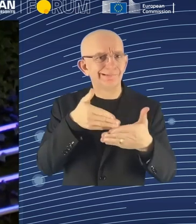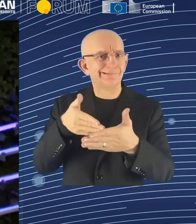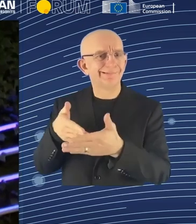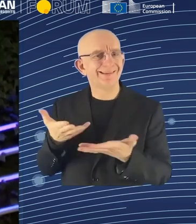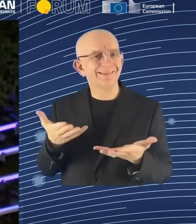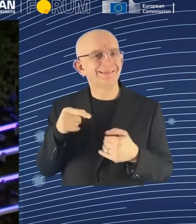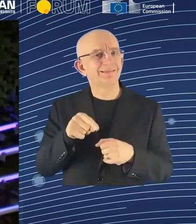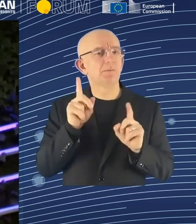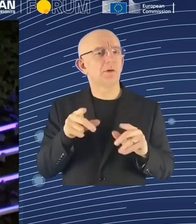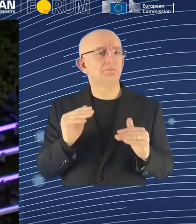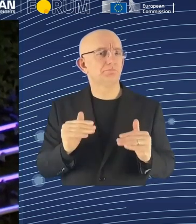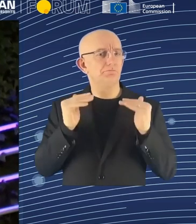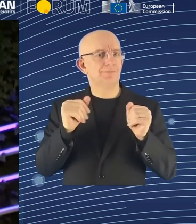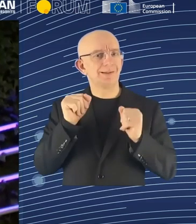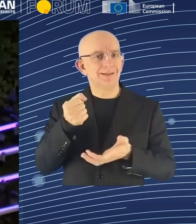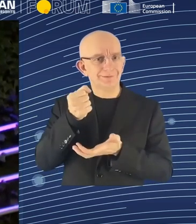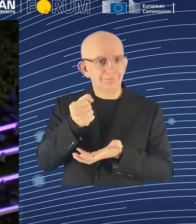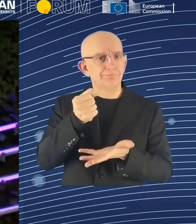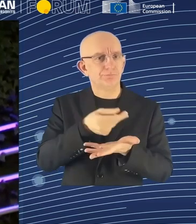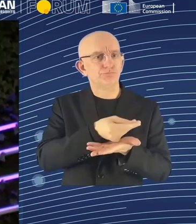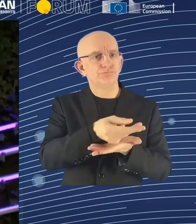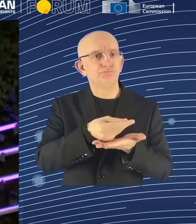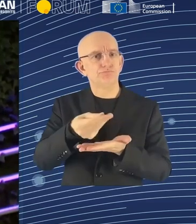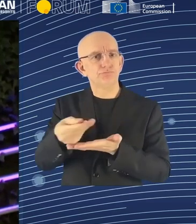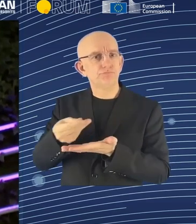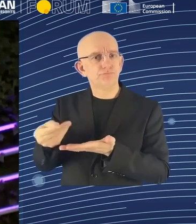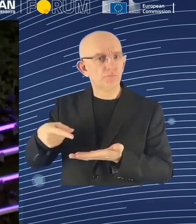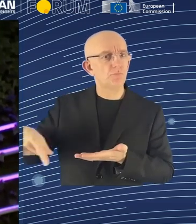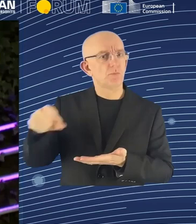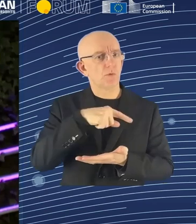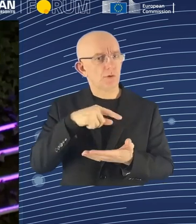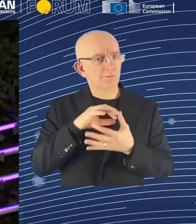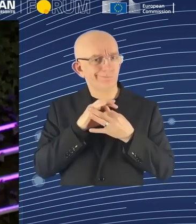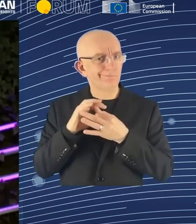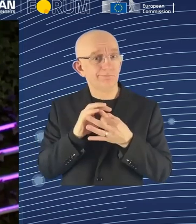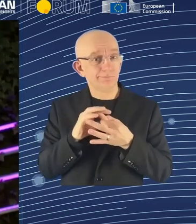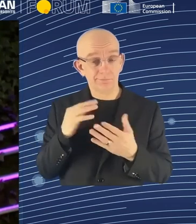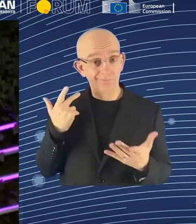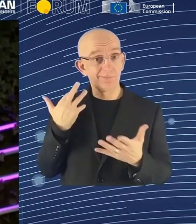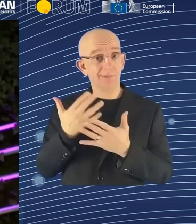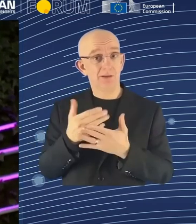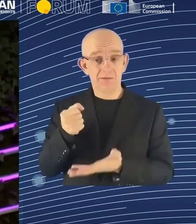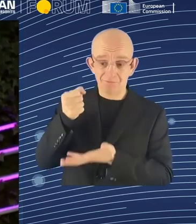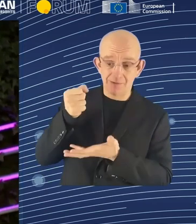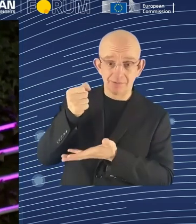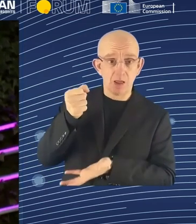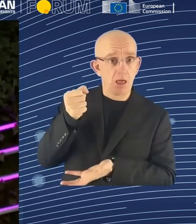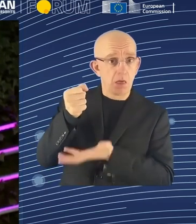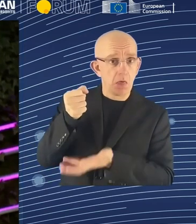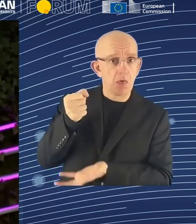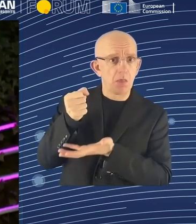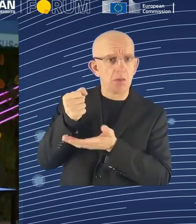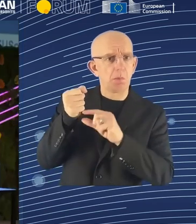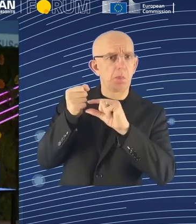enough funding. It's just we've got to make sure it reaches the end goal, the end target, as efficiently as possible. And that can help to address some of these issues.